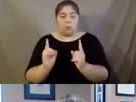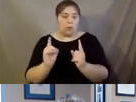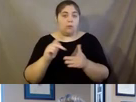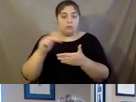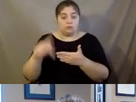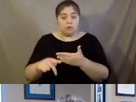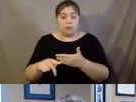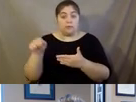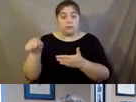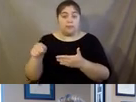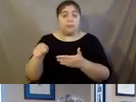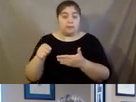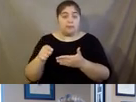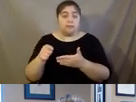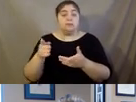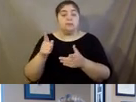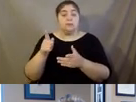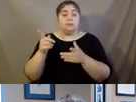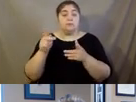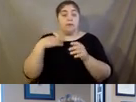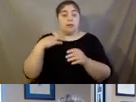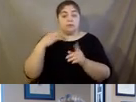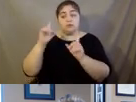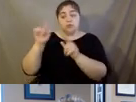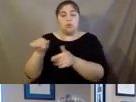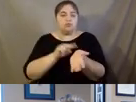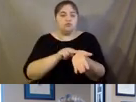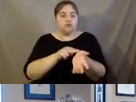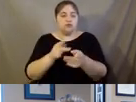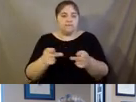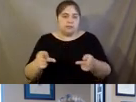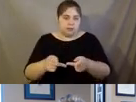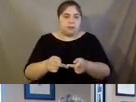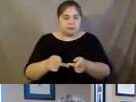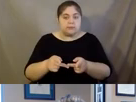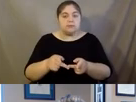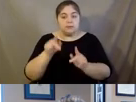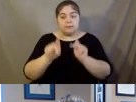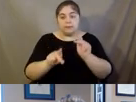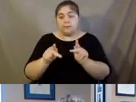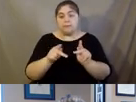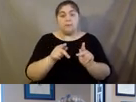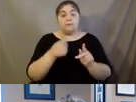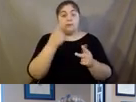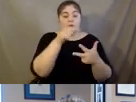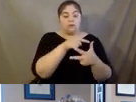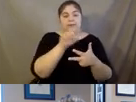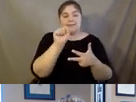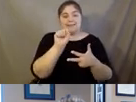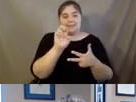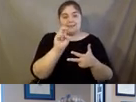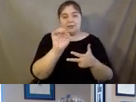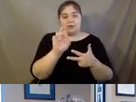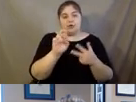specifically in nursing homes and long-term care facilities. So our companion or senior companions are about helping people to stay independent in their own homes. But